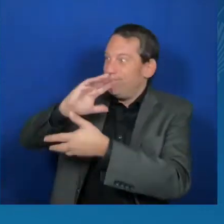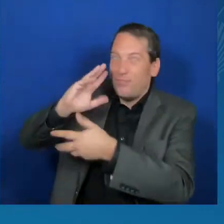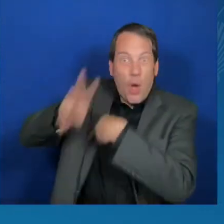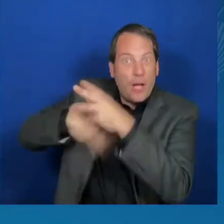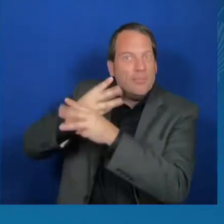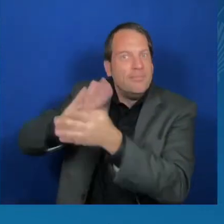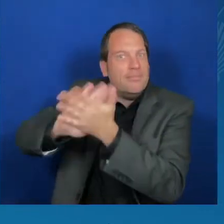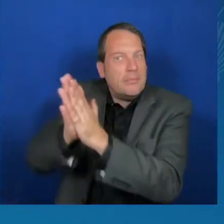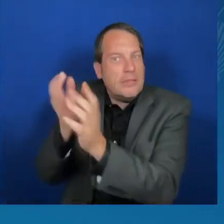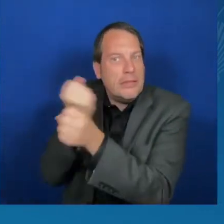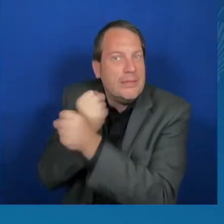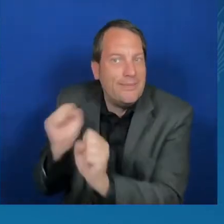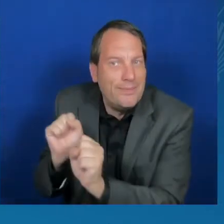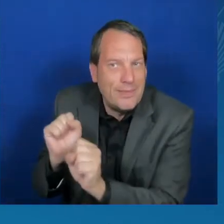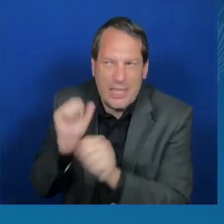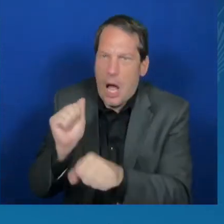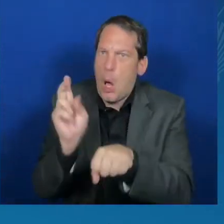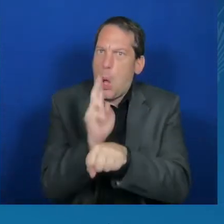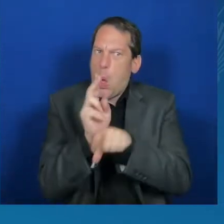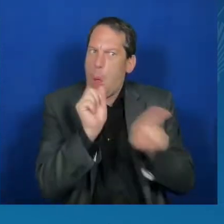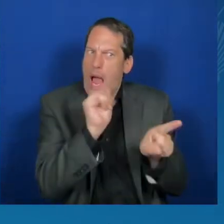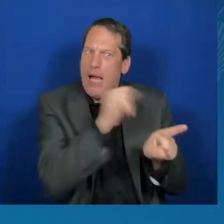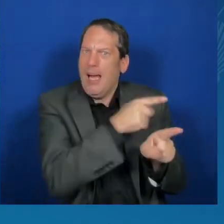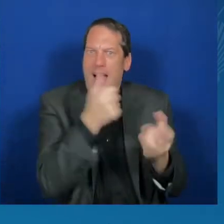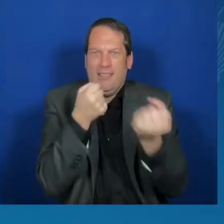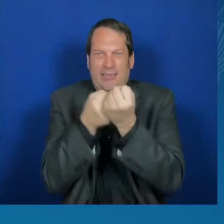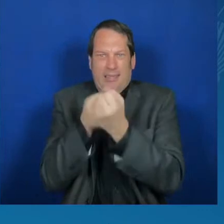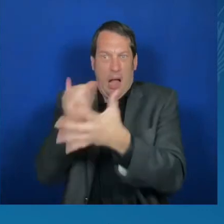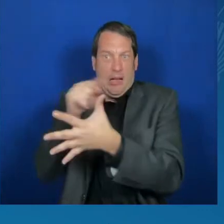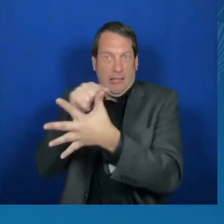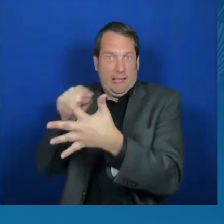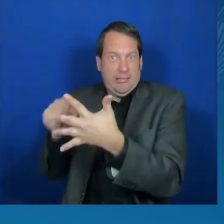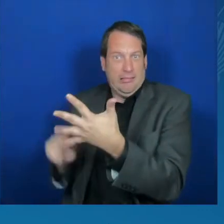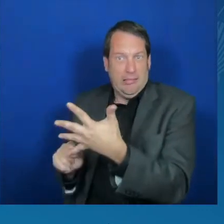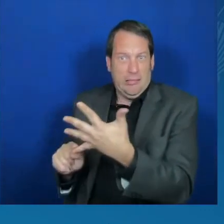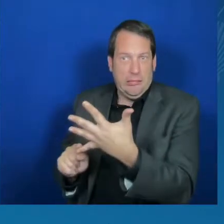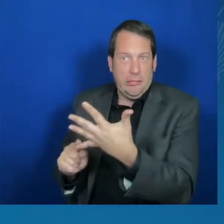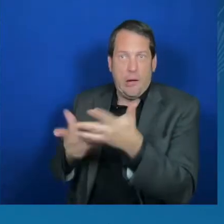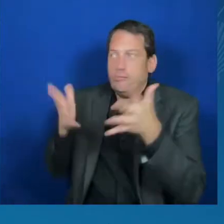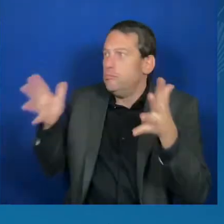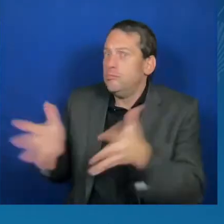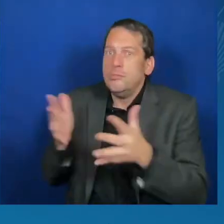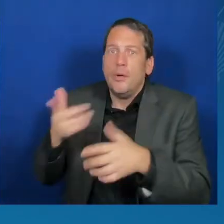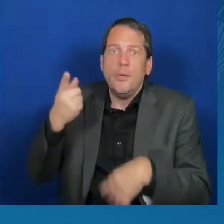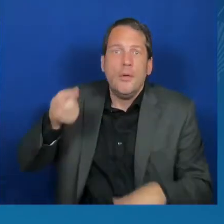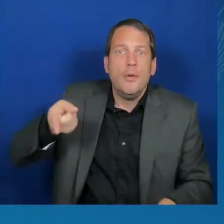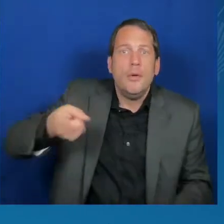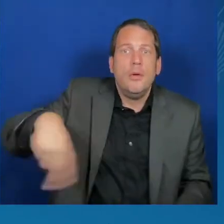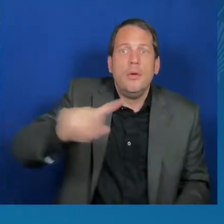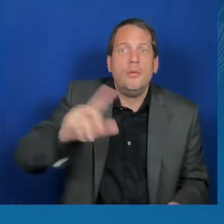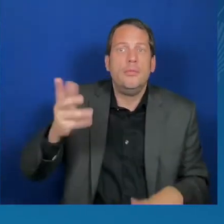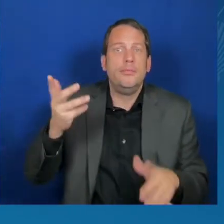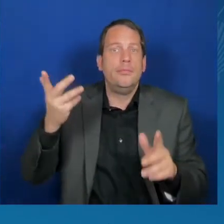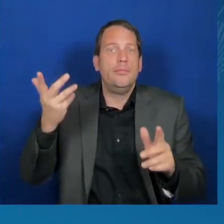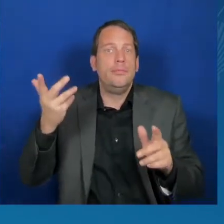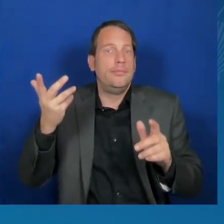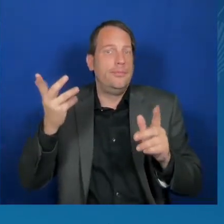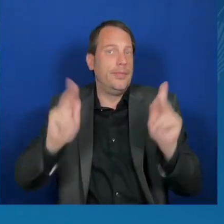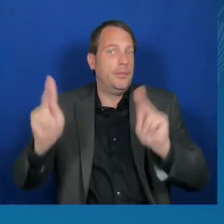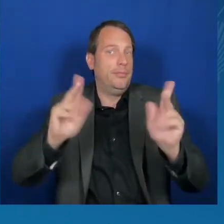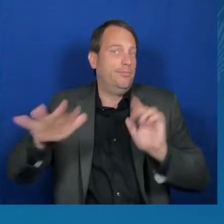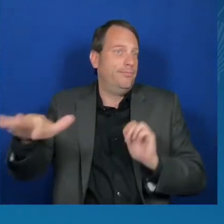advance the public interest. And that is the future President Joe Biden and I are building.